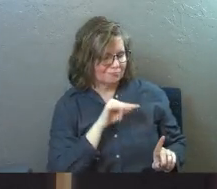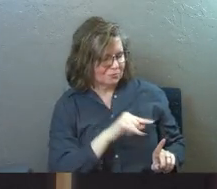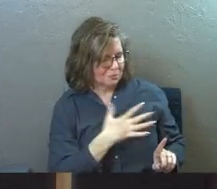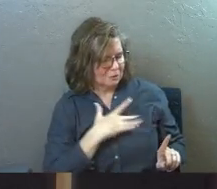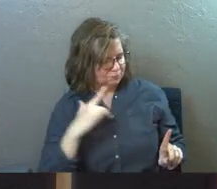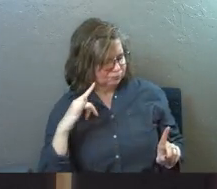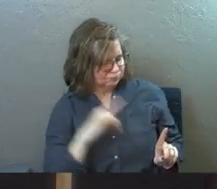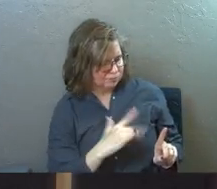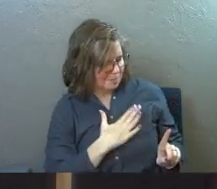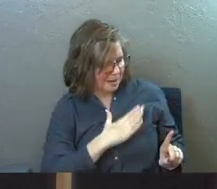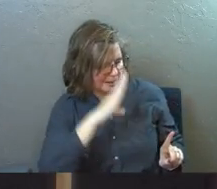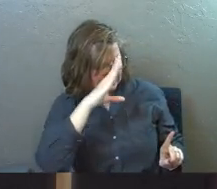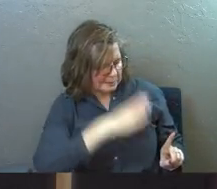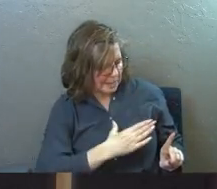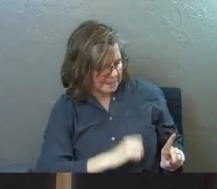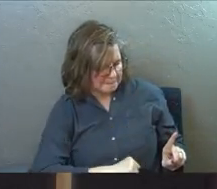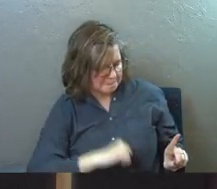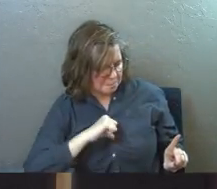son.